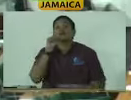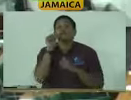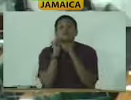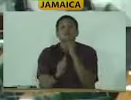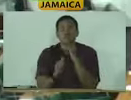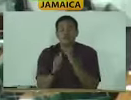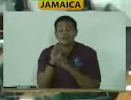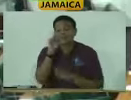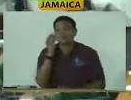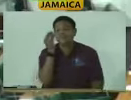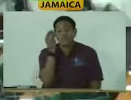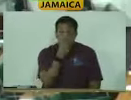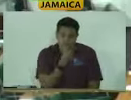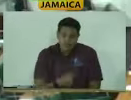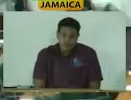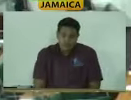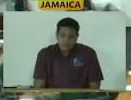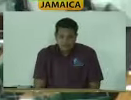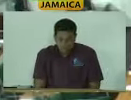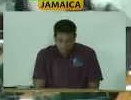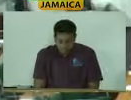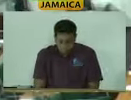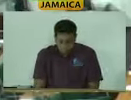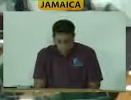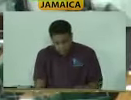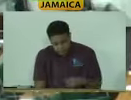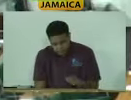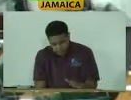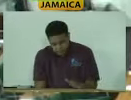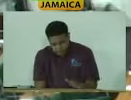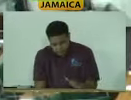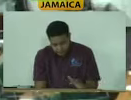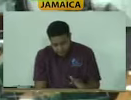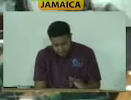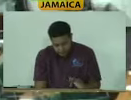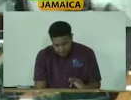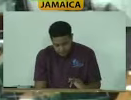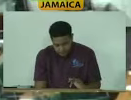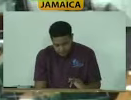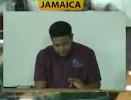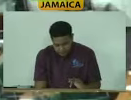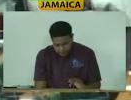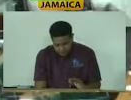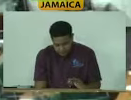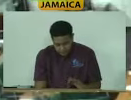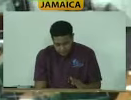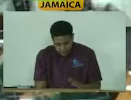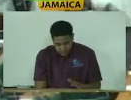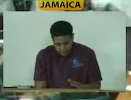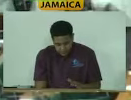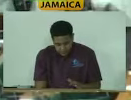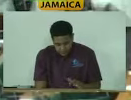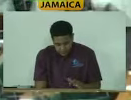under the last PNP administration, was one of the most significant pieces of